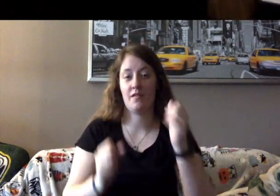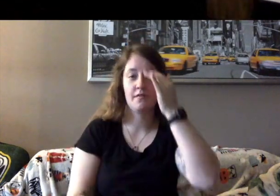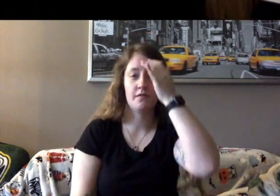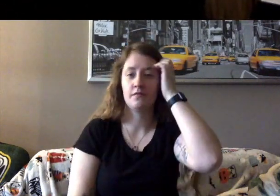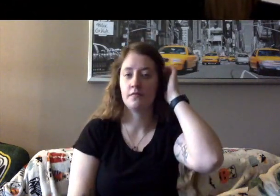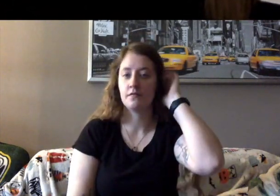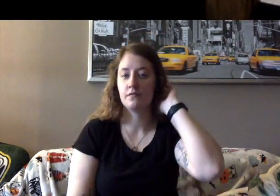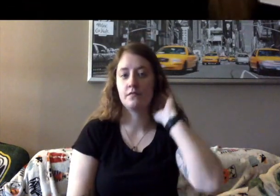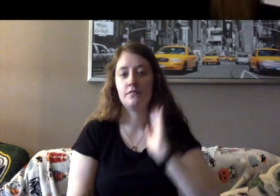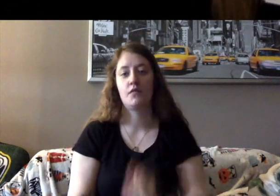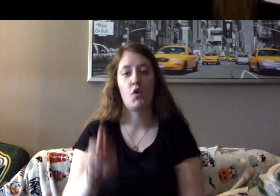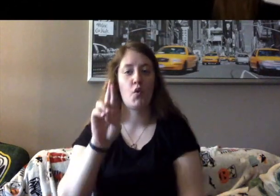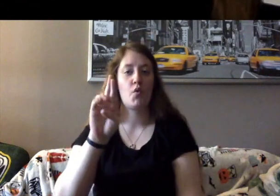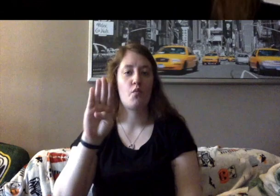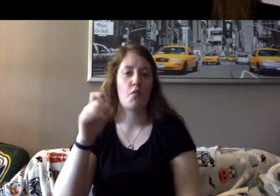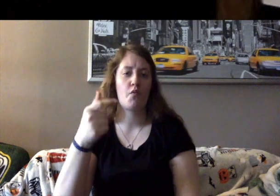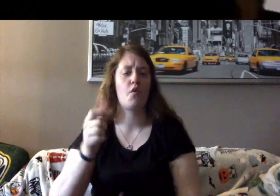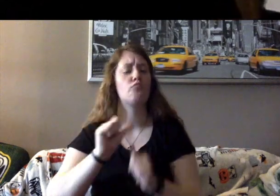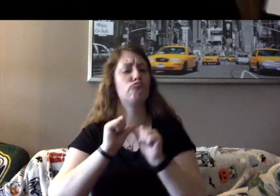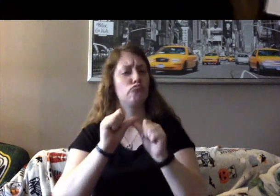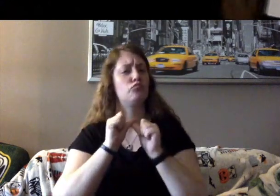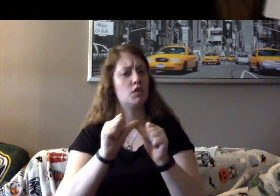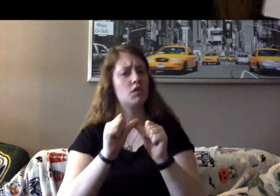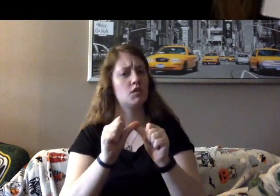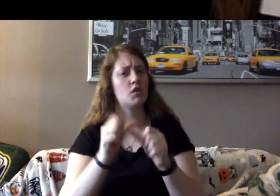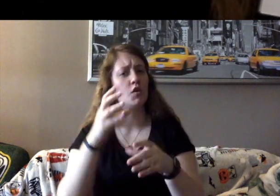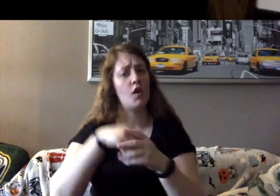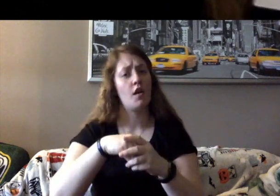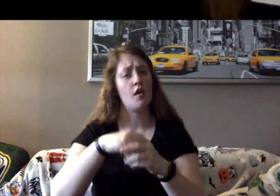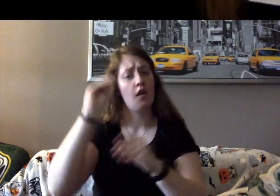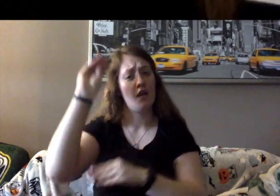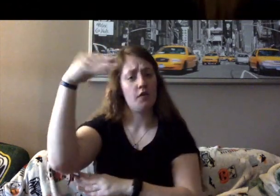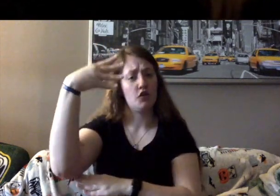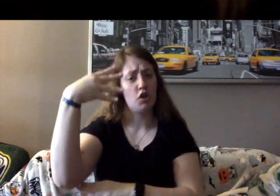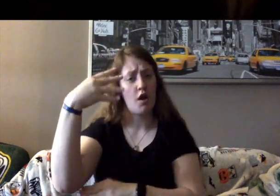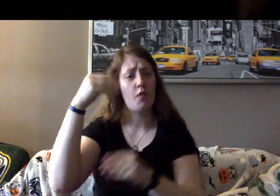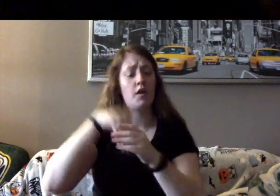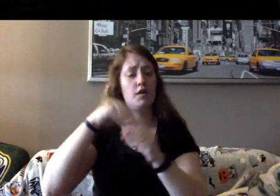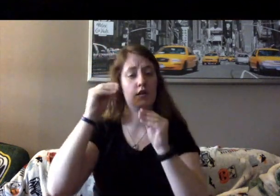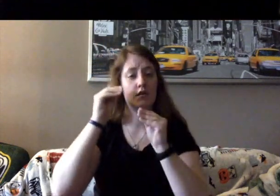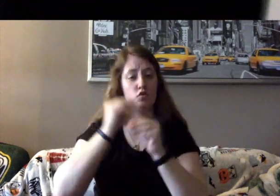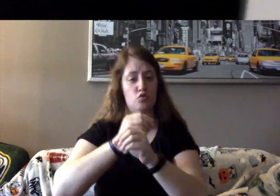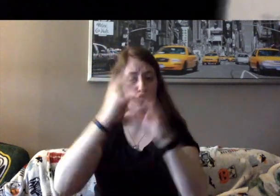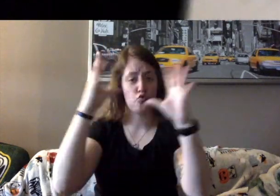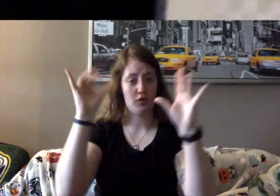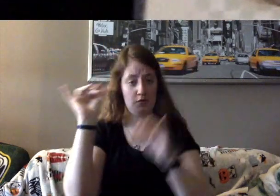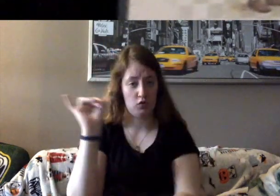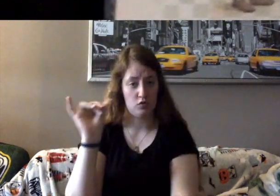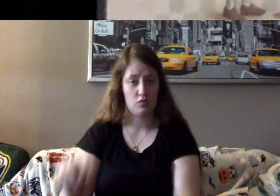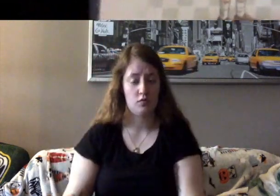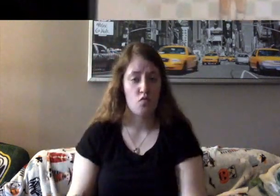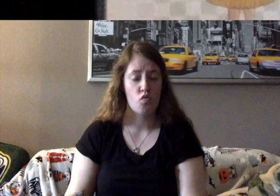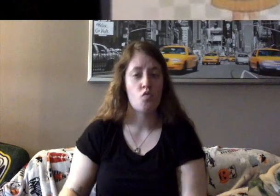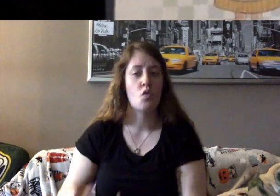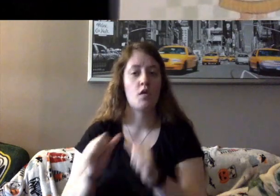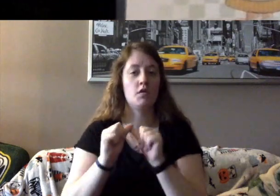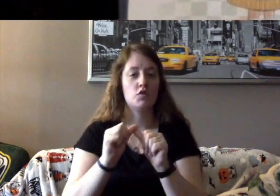kept singing. In the shower and in her dreams, she continued to adore opera, too.